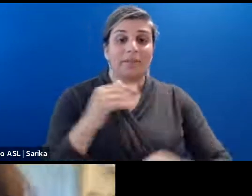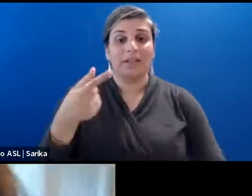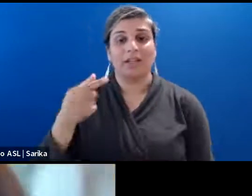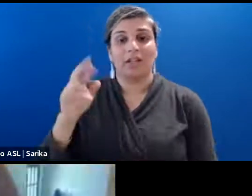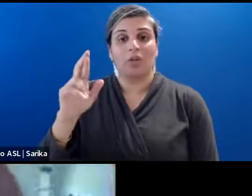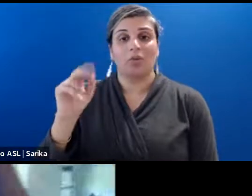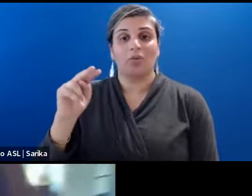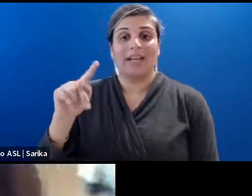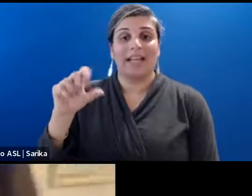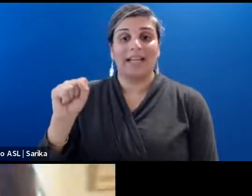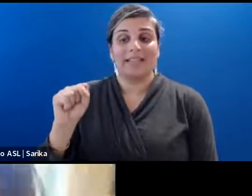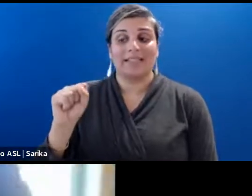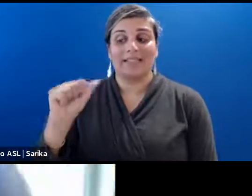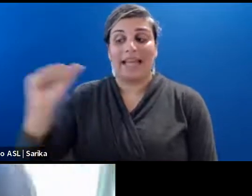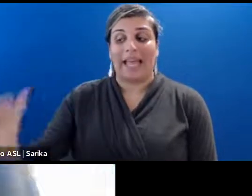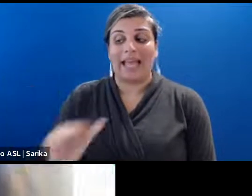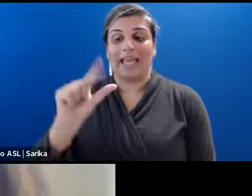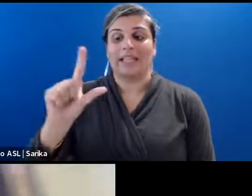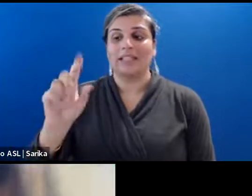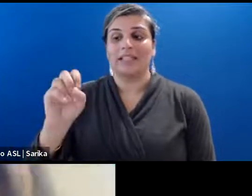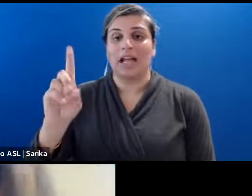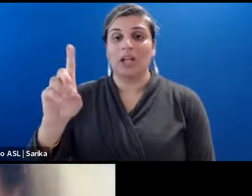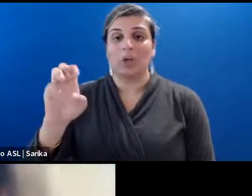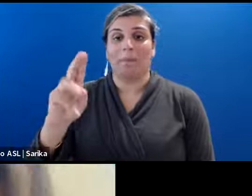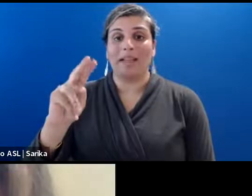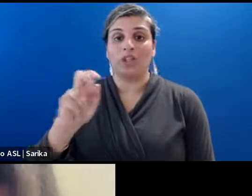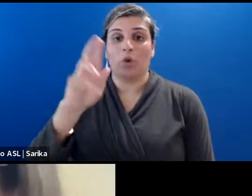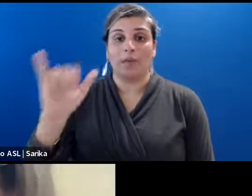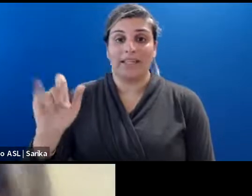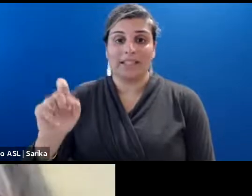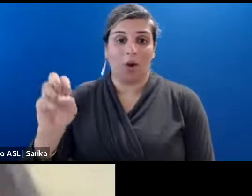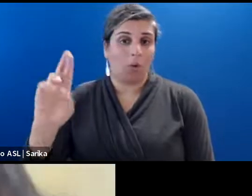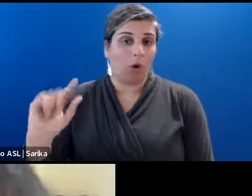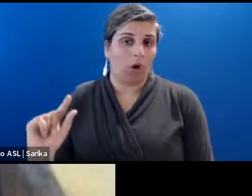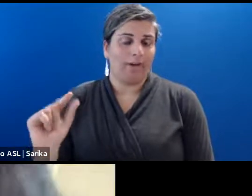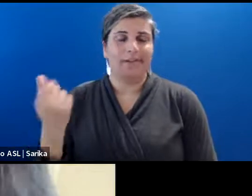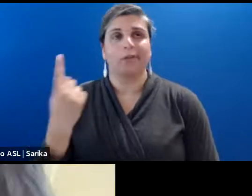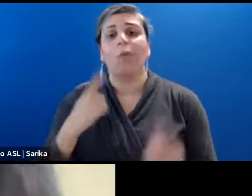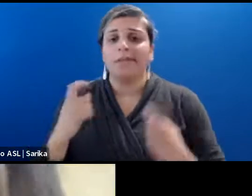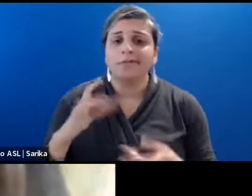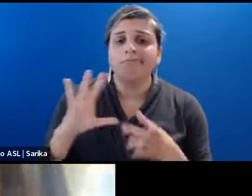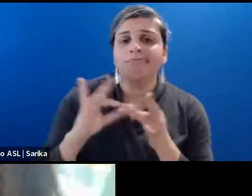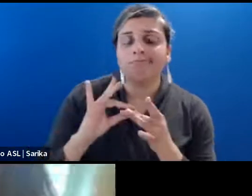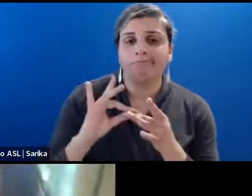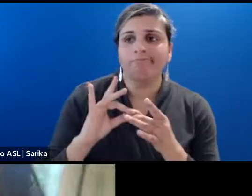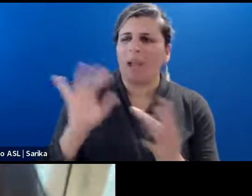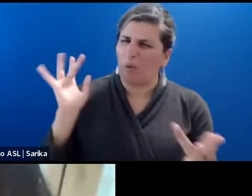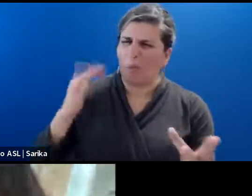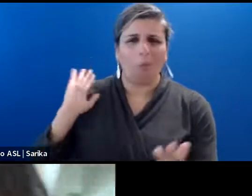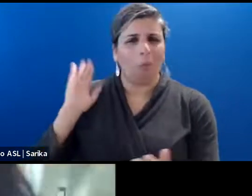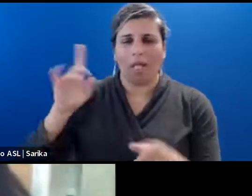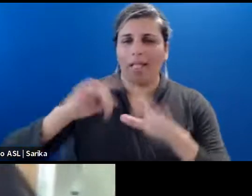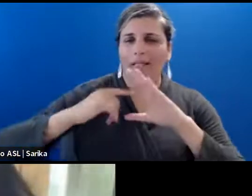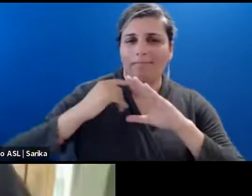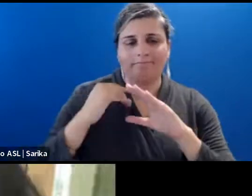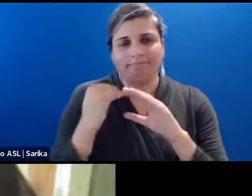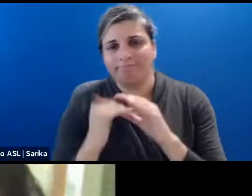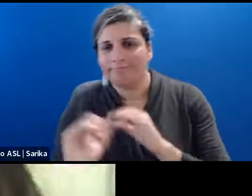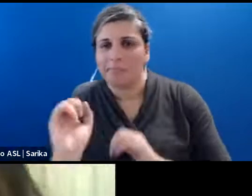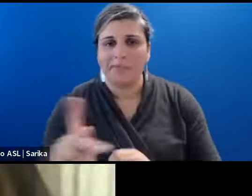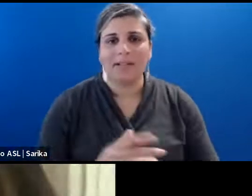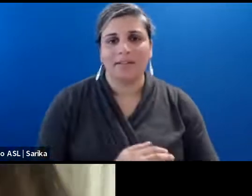documentary.org with any questions, comments. We'll get back in touch with you briefly and